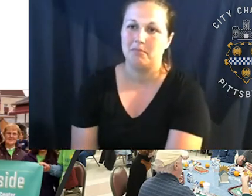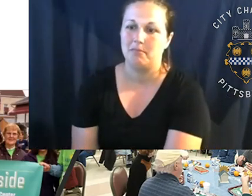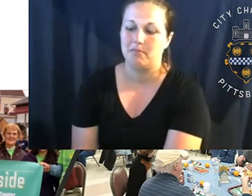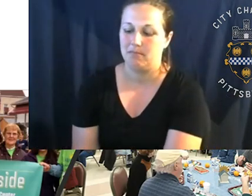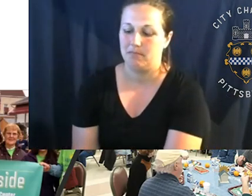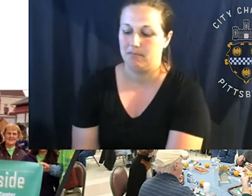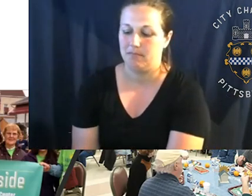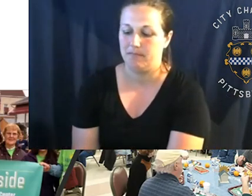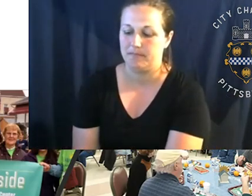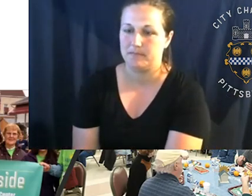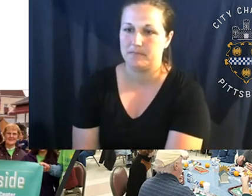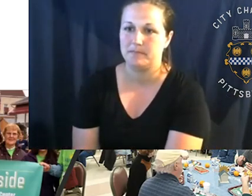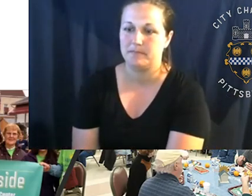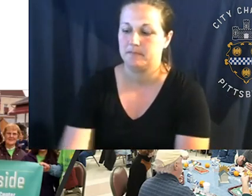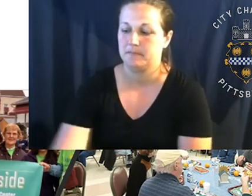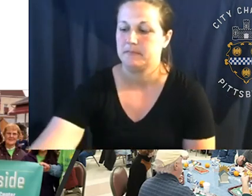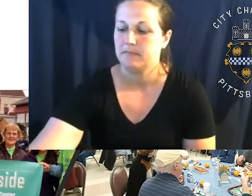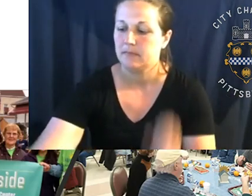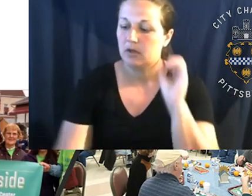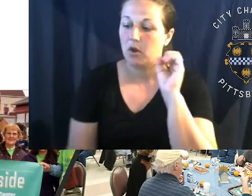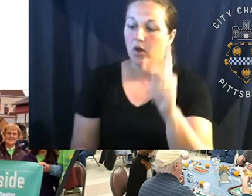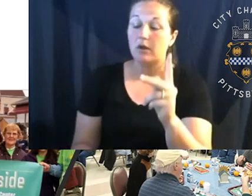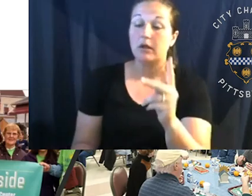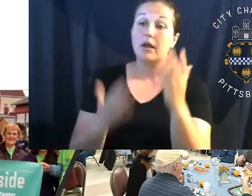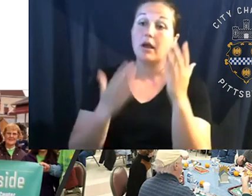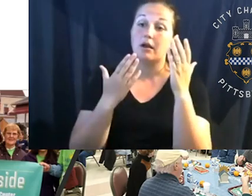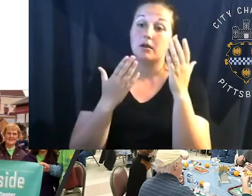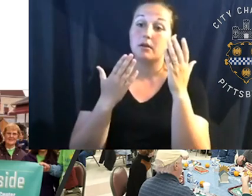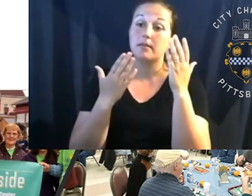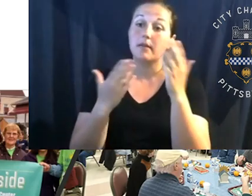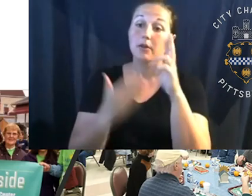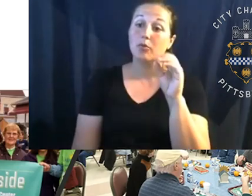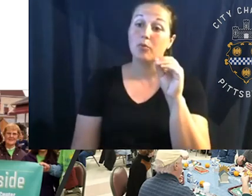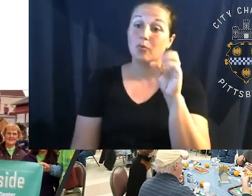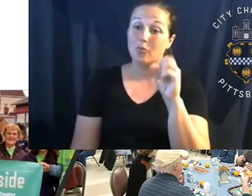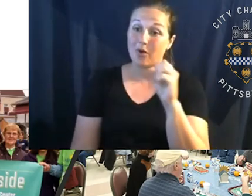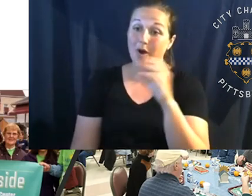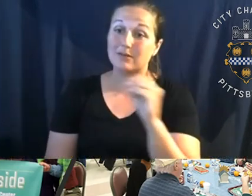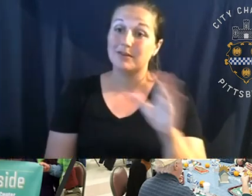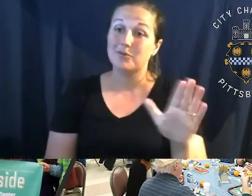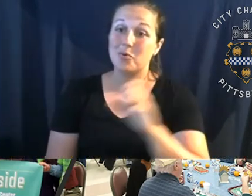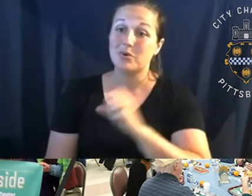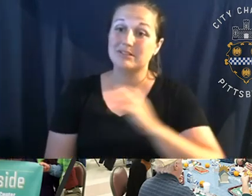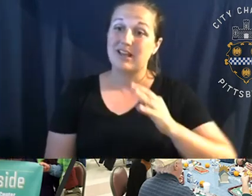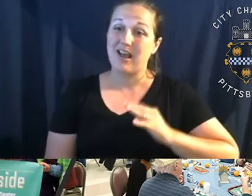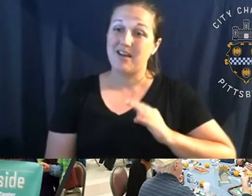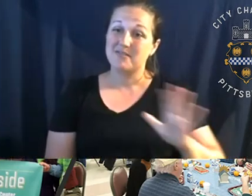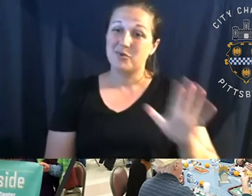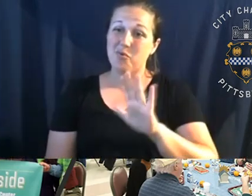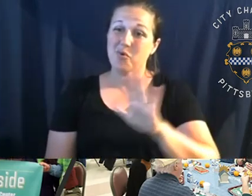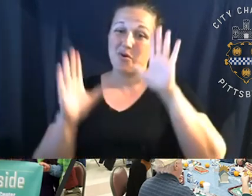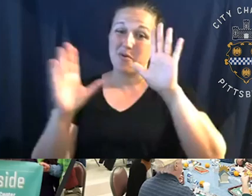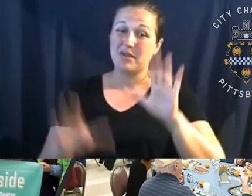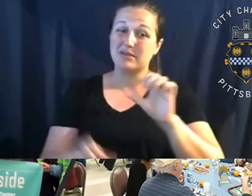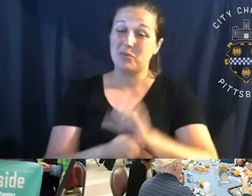Thanks, Ross. And I, I just want to thank Ross again for, um, and his staff for all their amazing work. Um, you know,